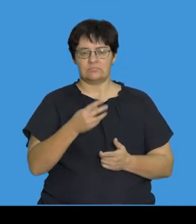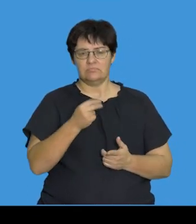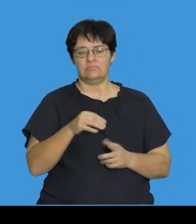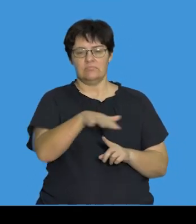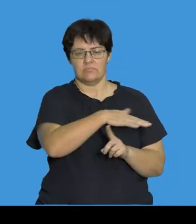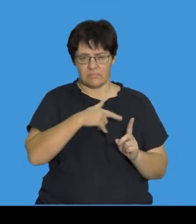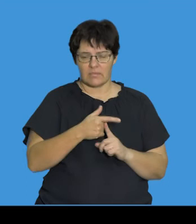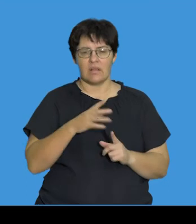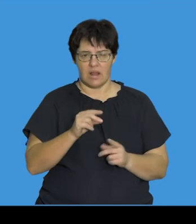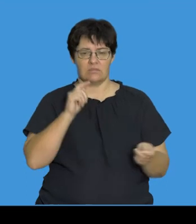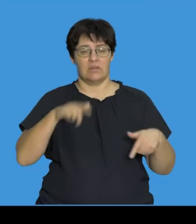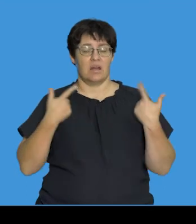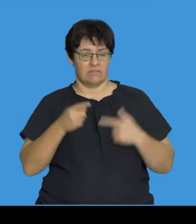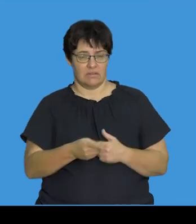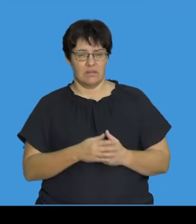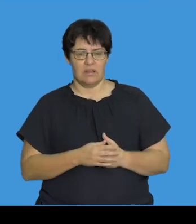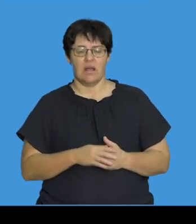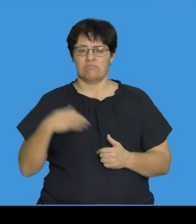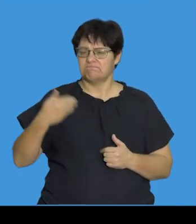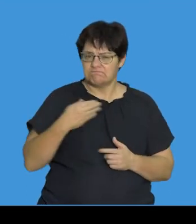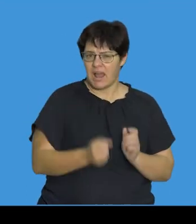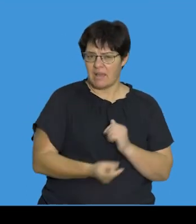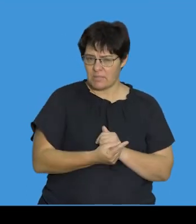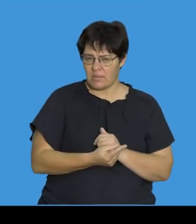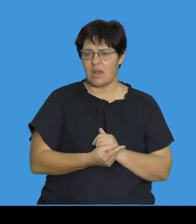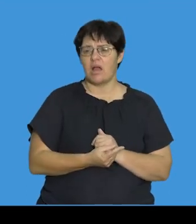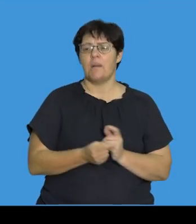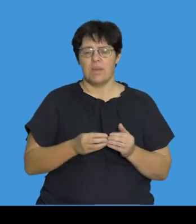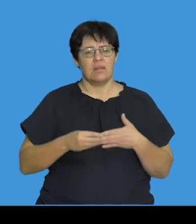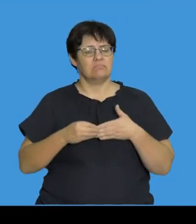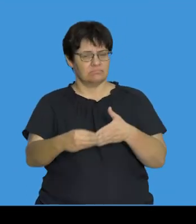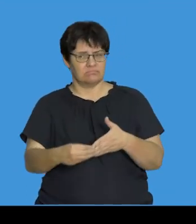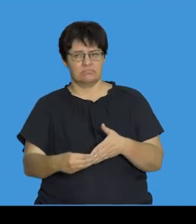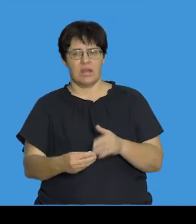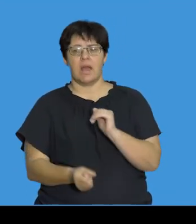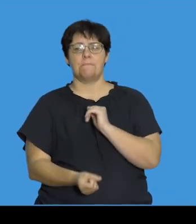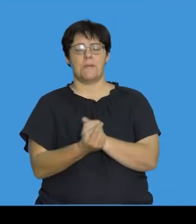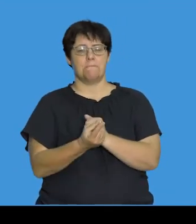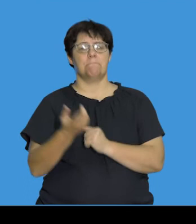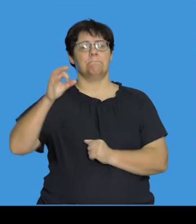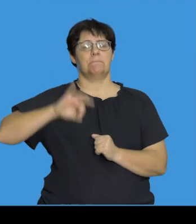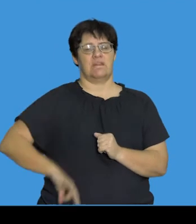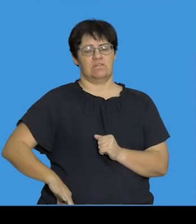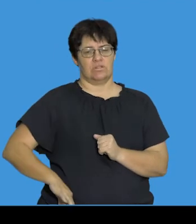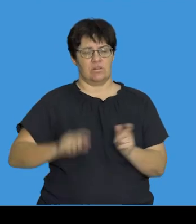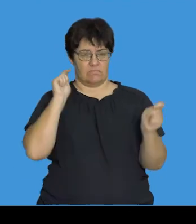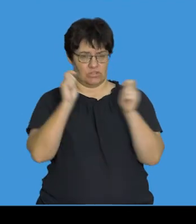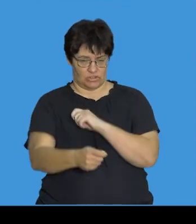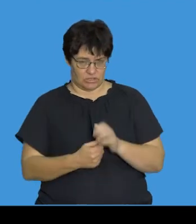environment in which an organism lives changes constantly and may lead to the emergence of a beneficial mutation.